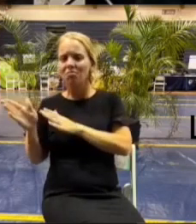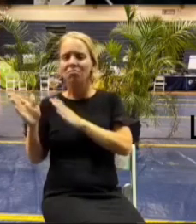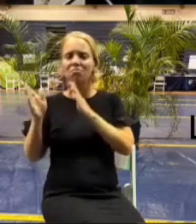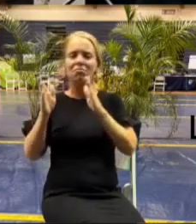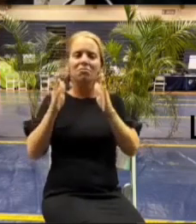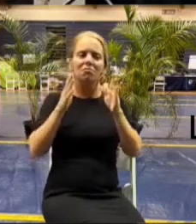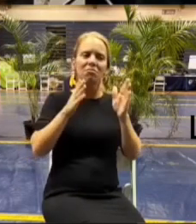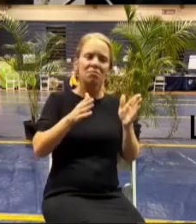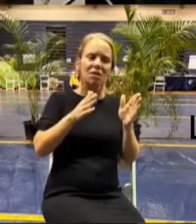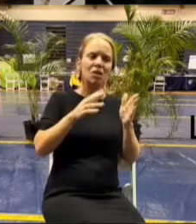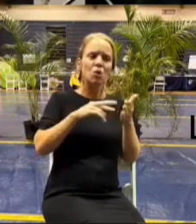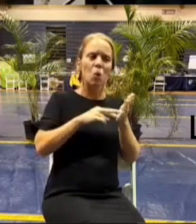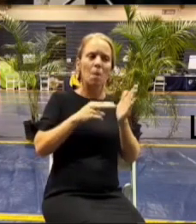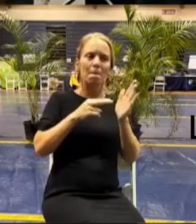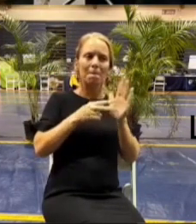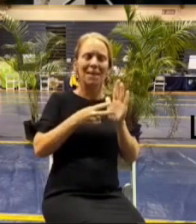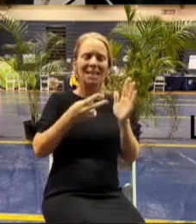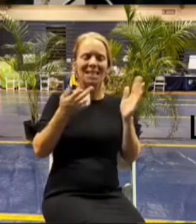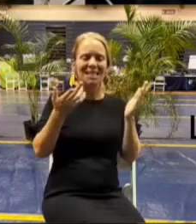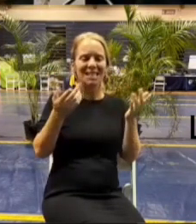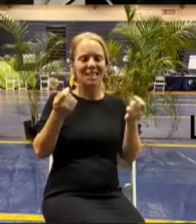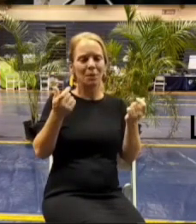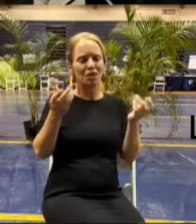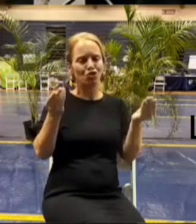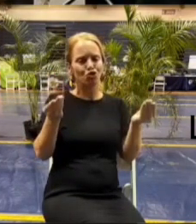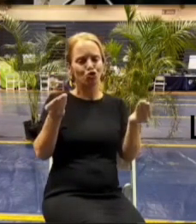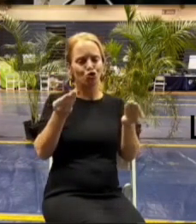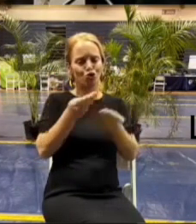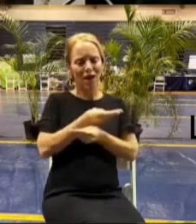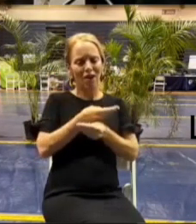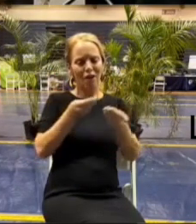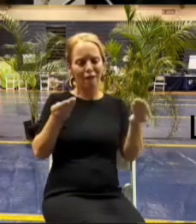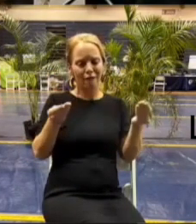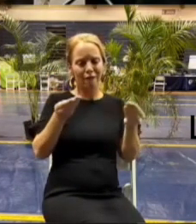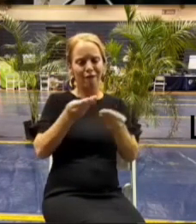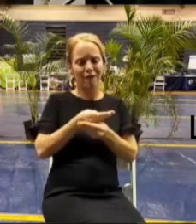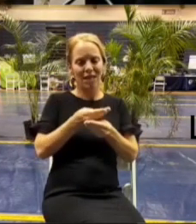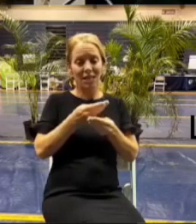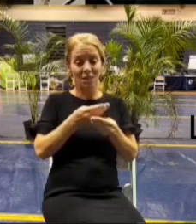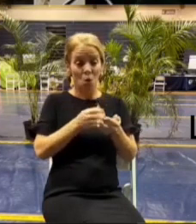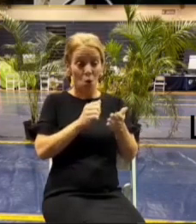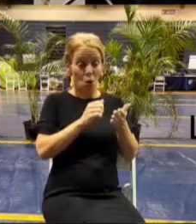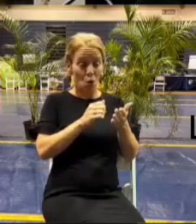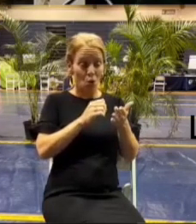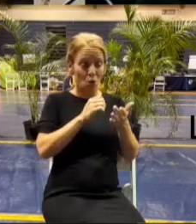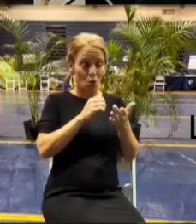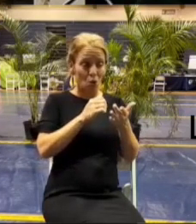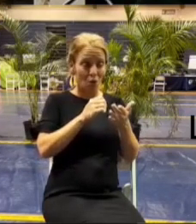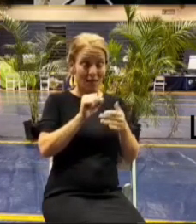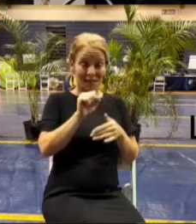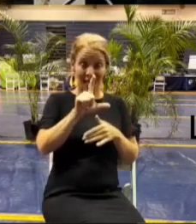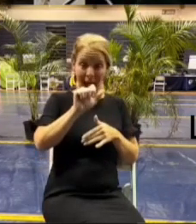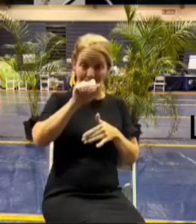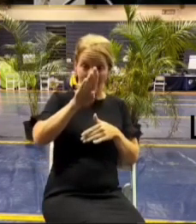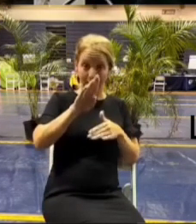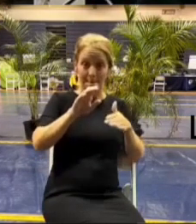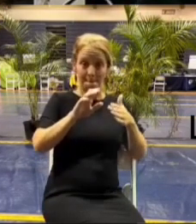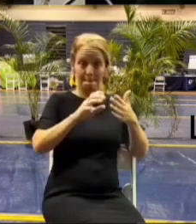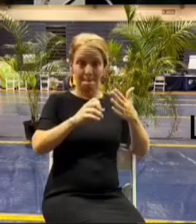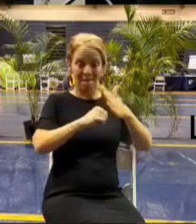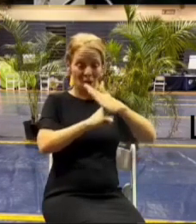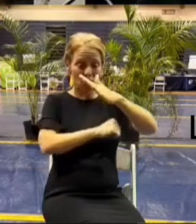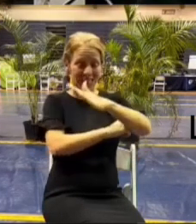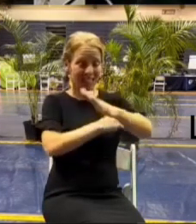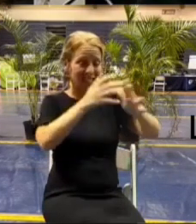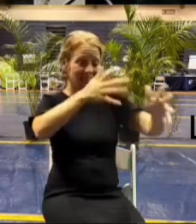into the category of a trade-off of either not removing the slab allowing the